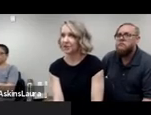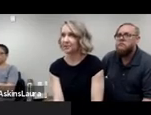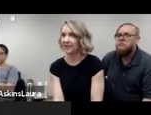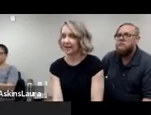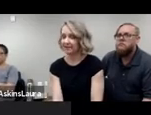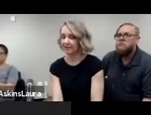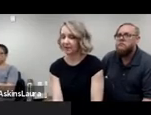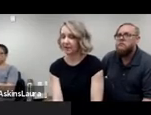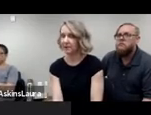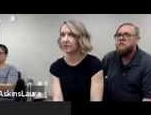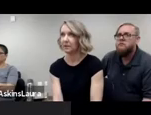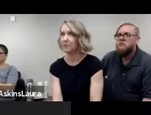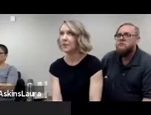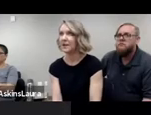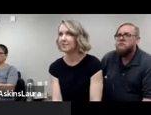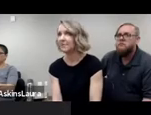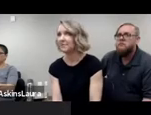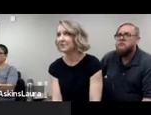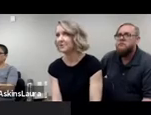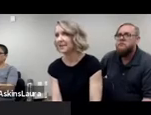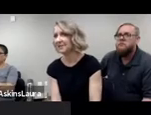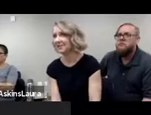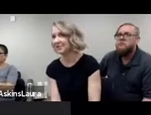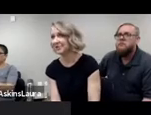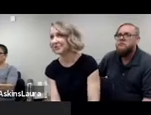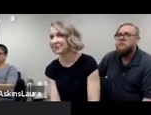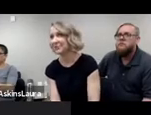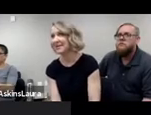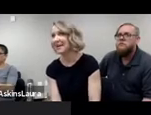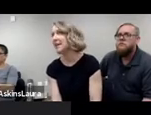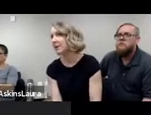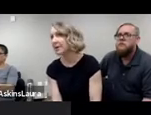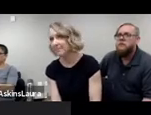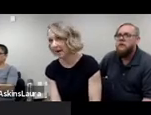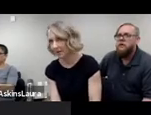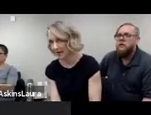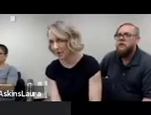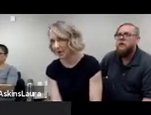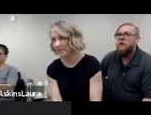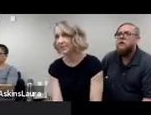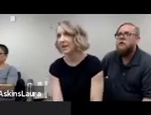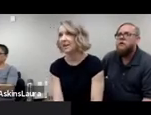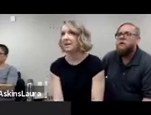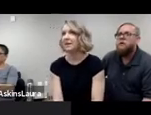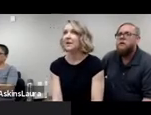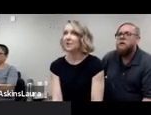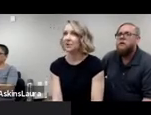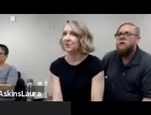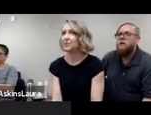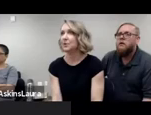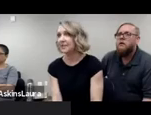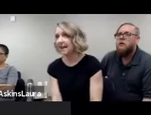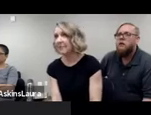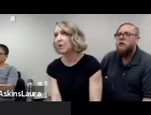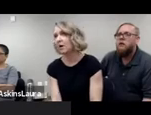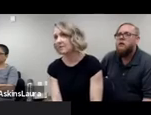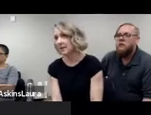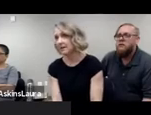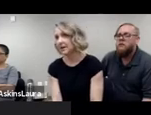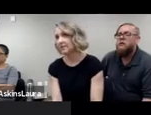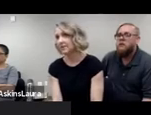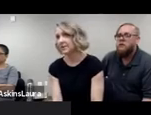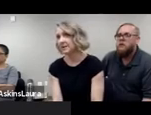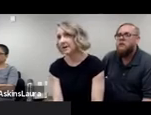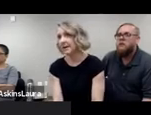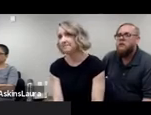word, that term, deaf, really people don't tend to use hearing impaired anymore. They will use the word deaf or